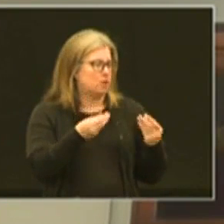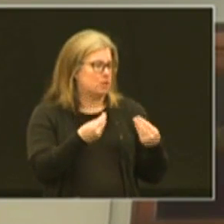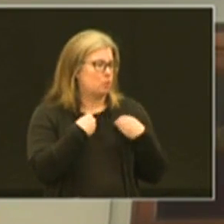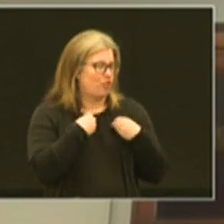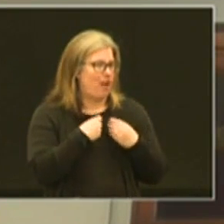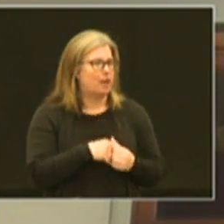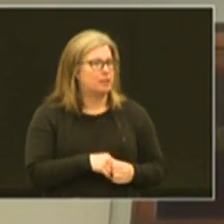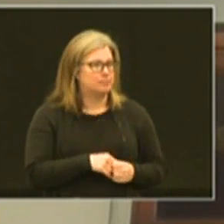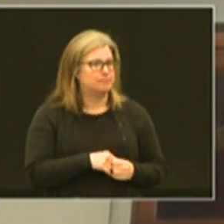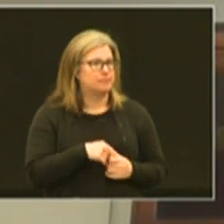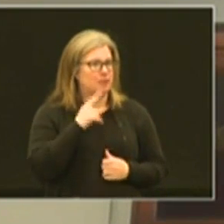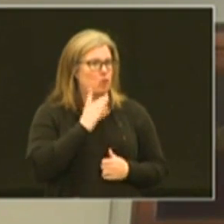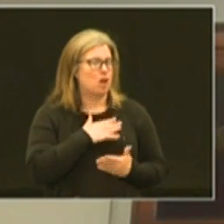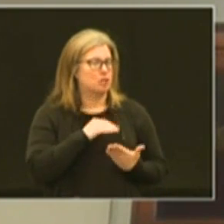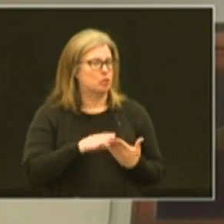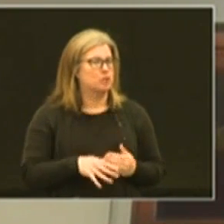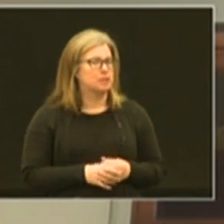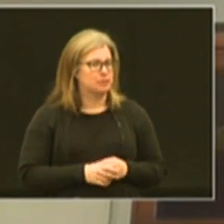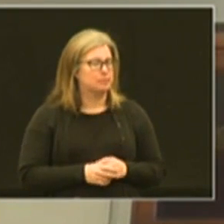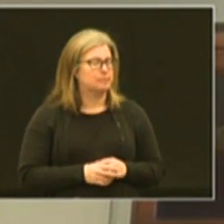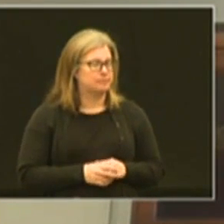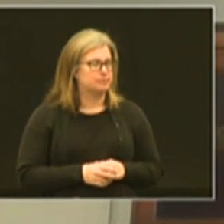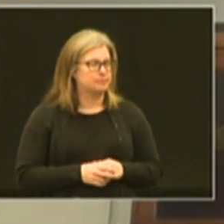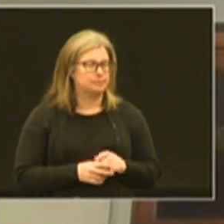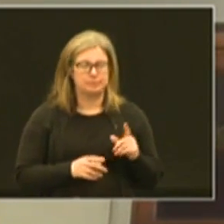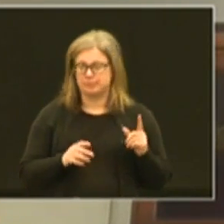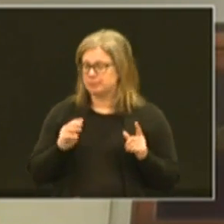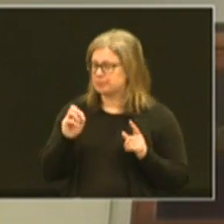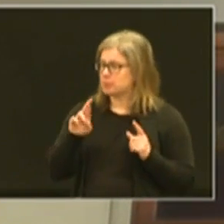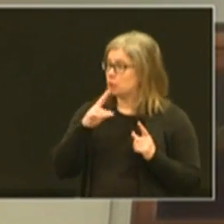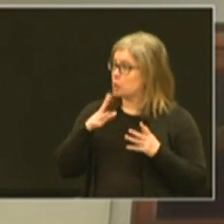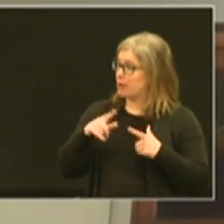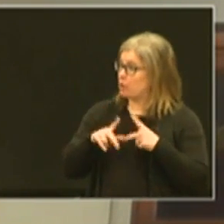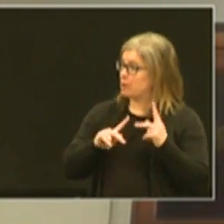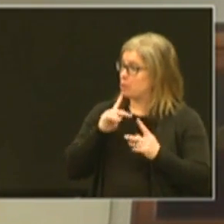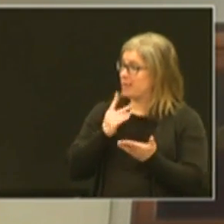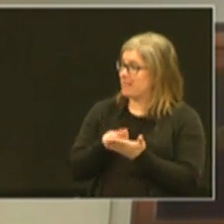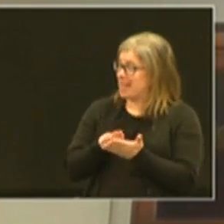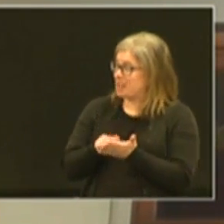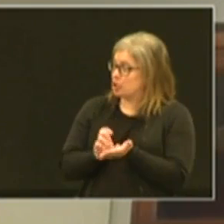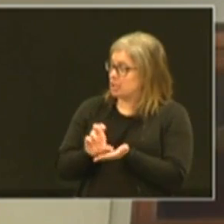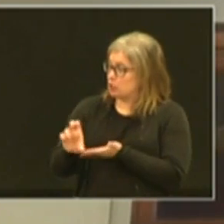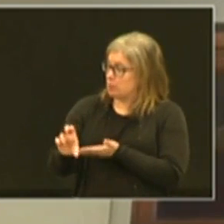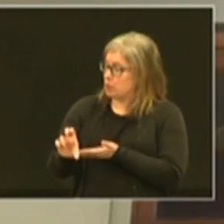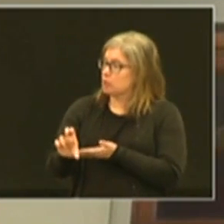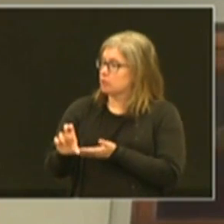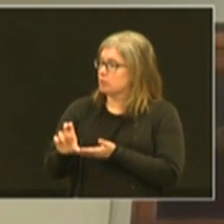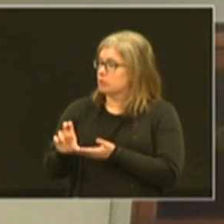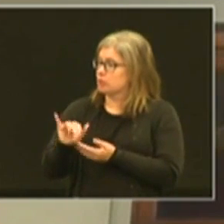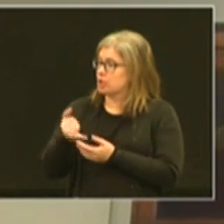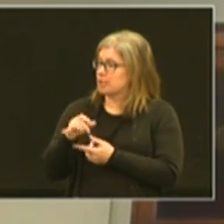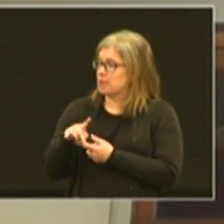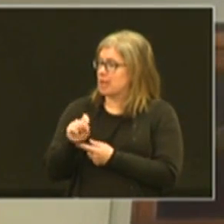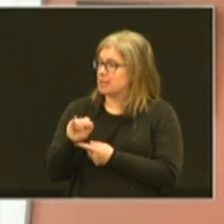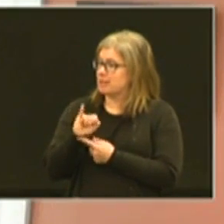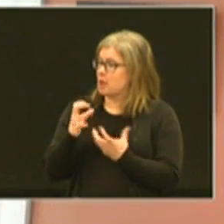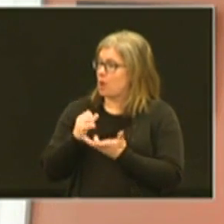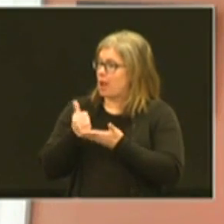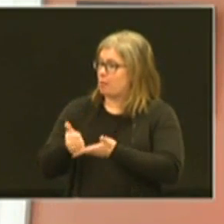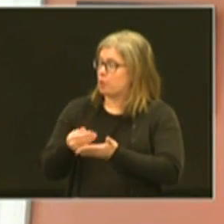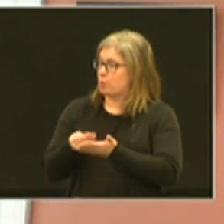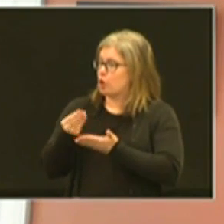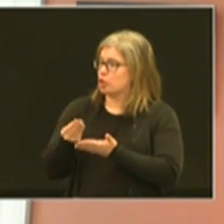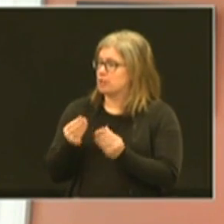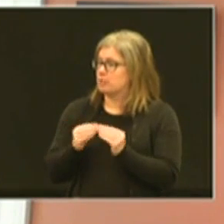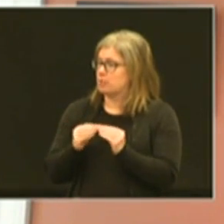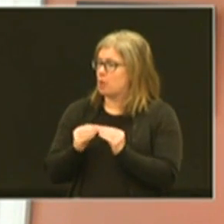to provide for our students are there ways for people to financially contribute to jcps if they want to help you all